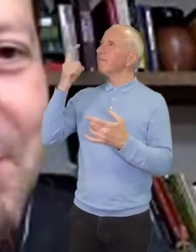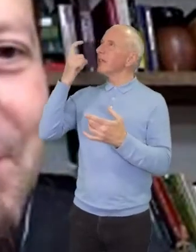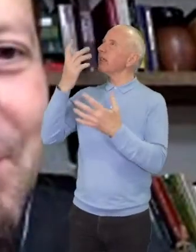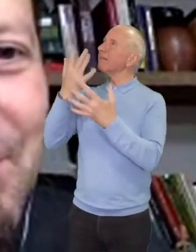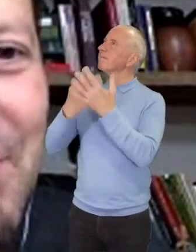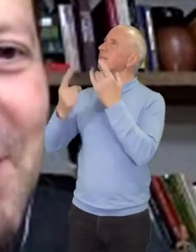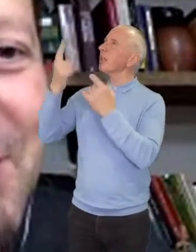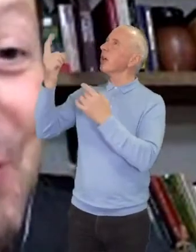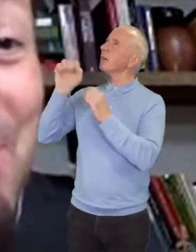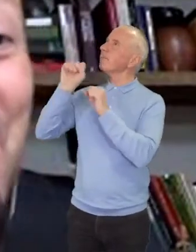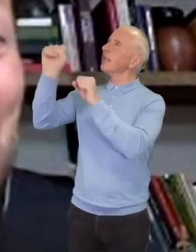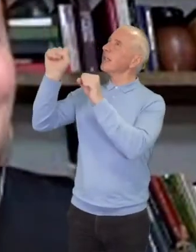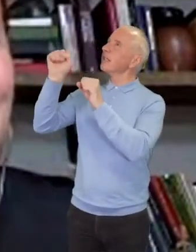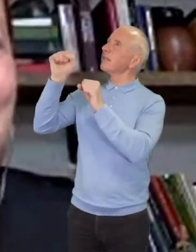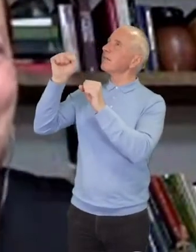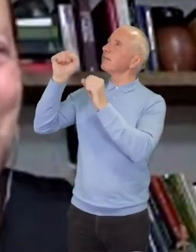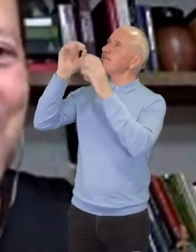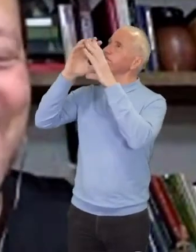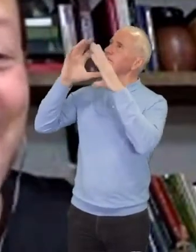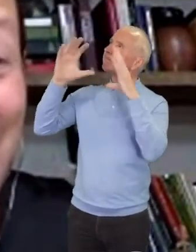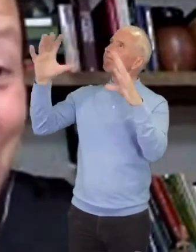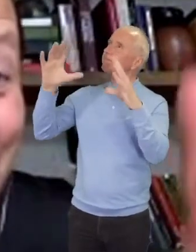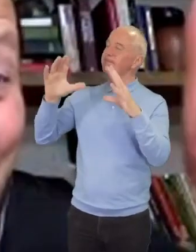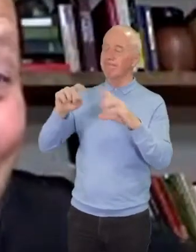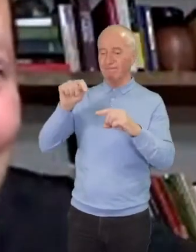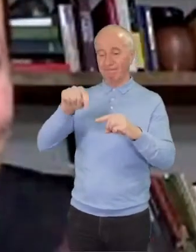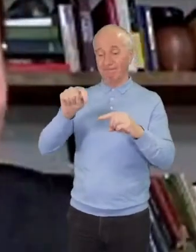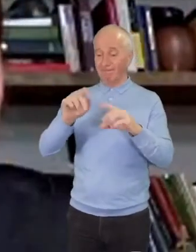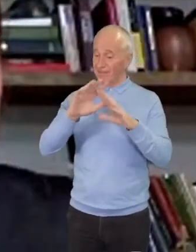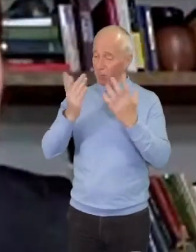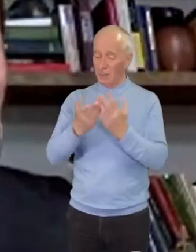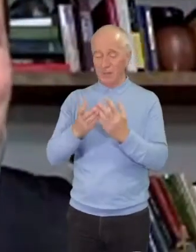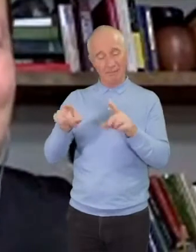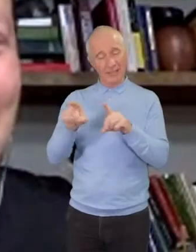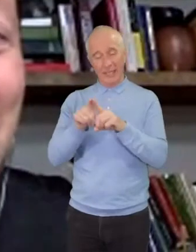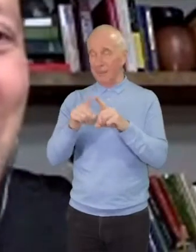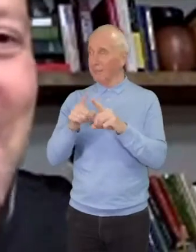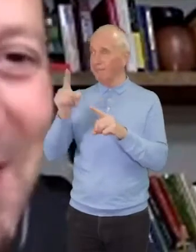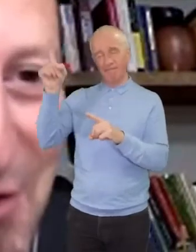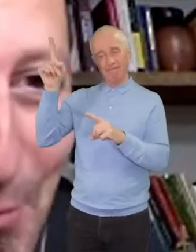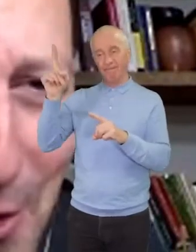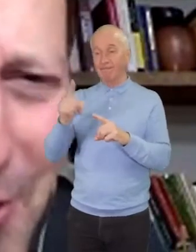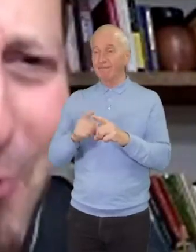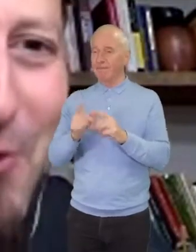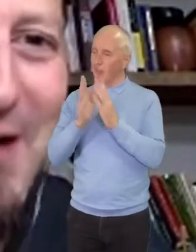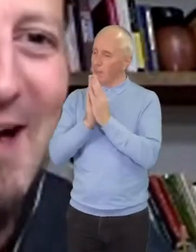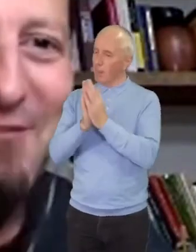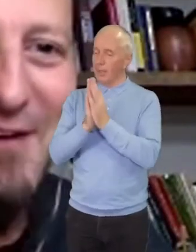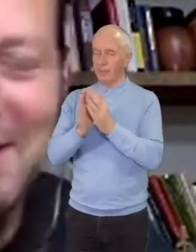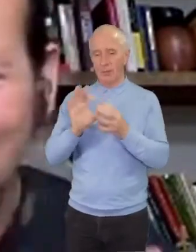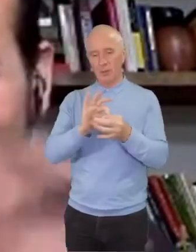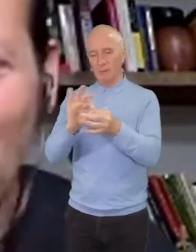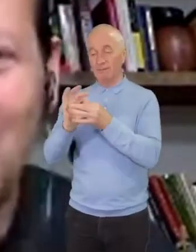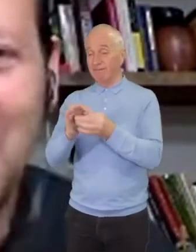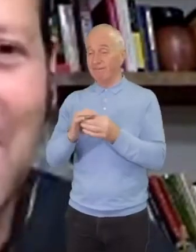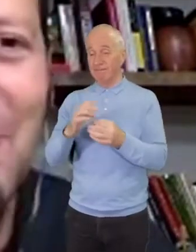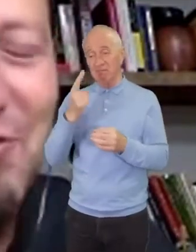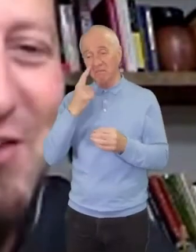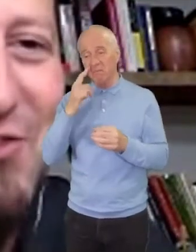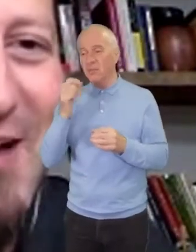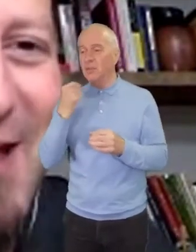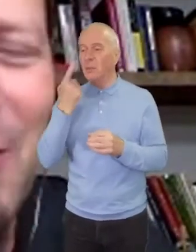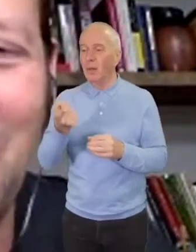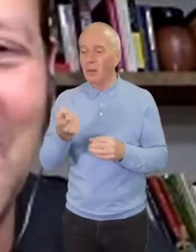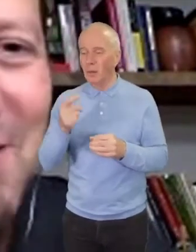to be. So let me pray for you all. And I look forward to being with you again tomorrow. We're going to have a open